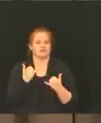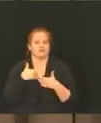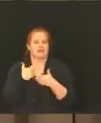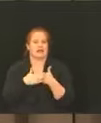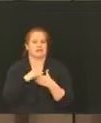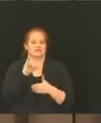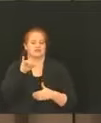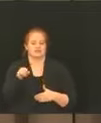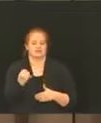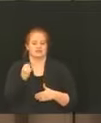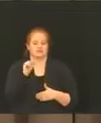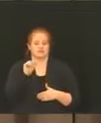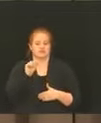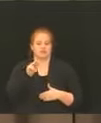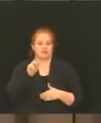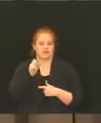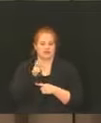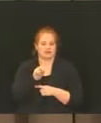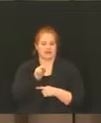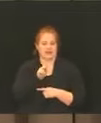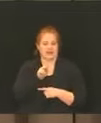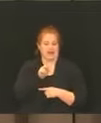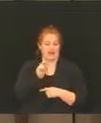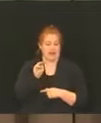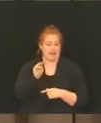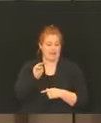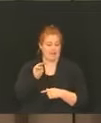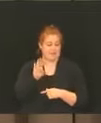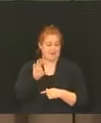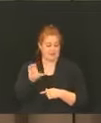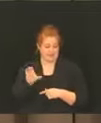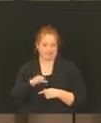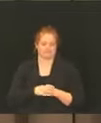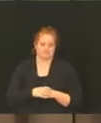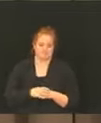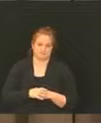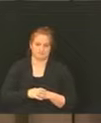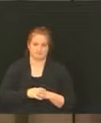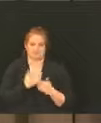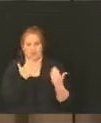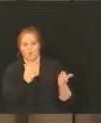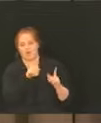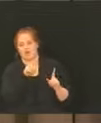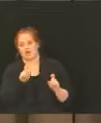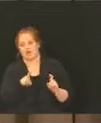at KMBC TV. We're going to unmute you, Jackson, and you can go ahead and ask your questions.